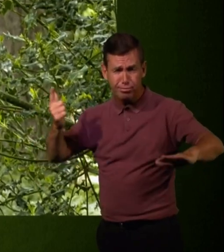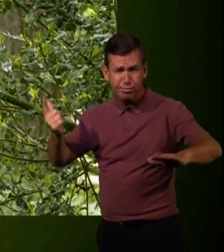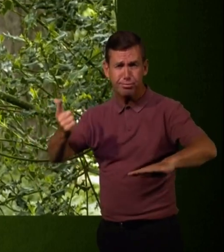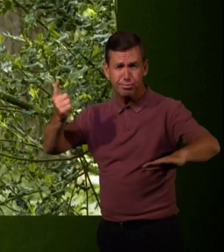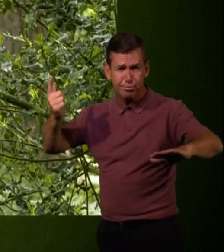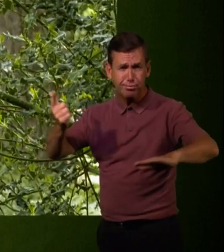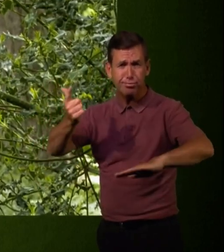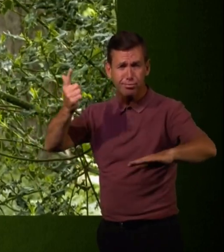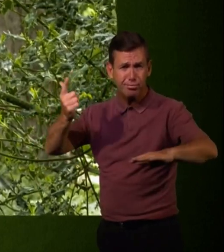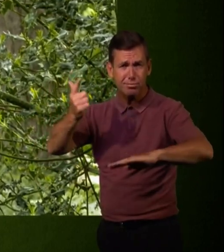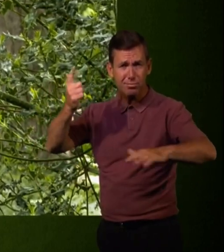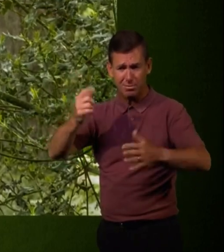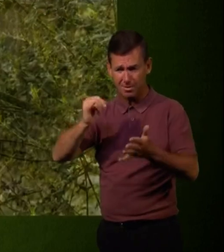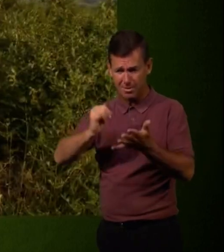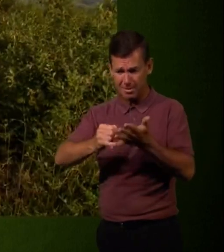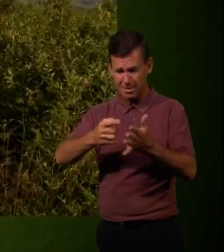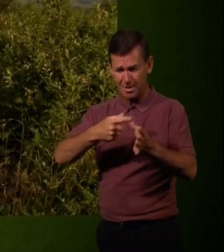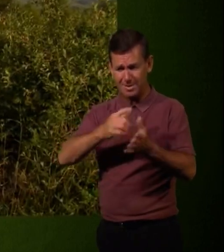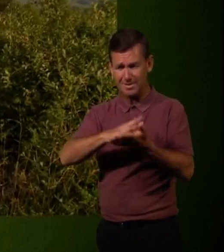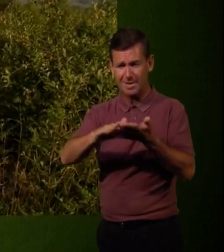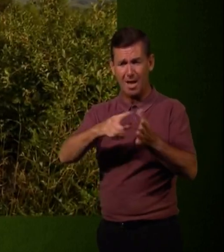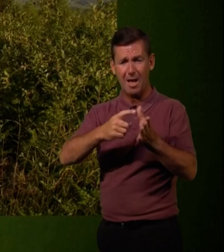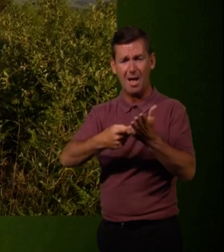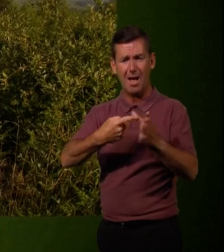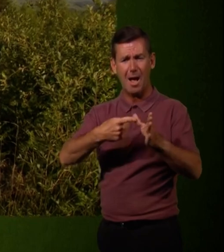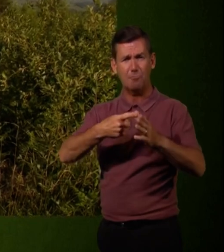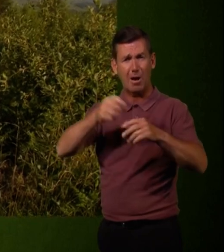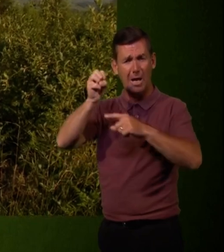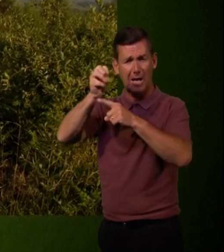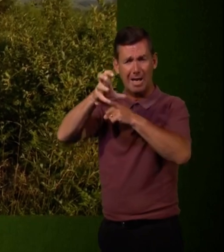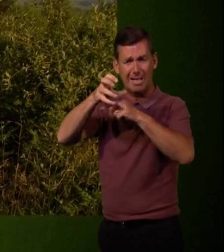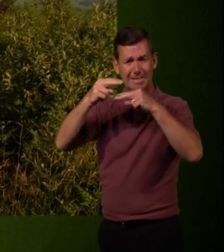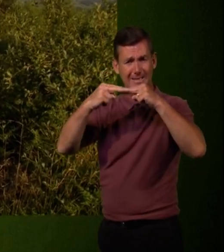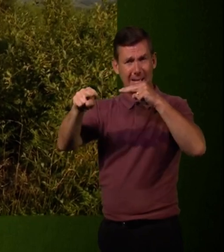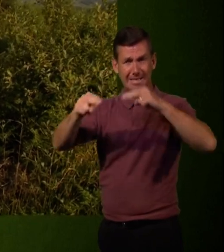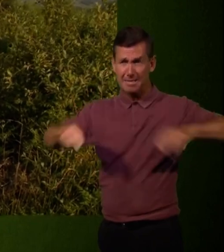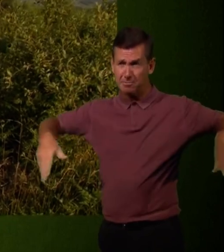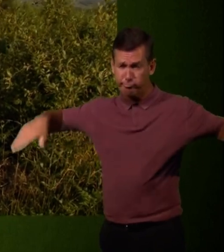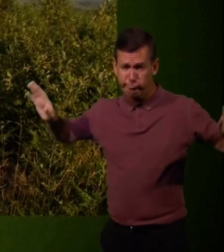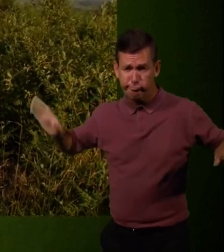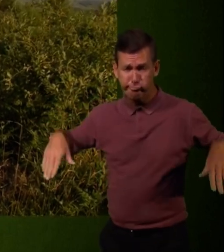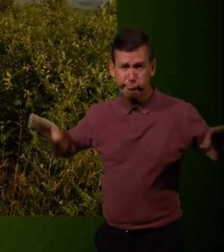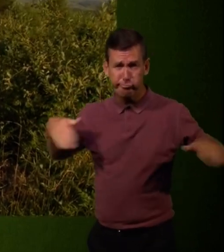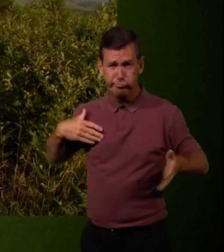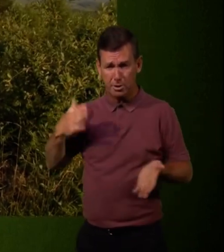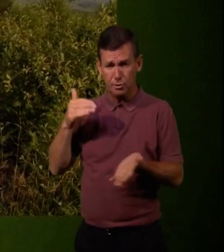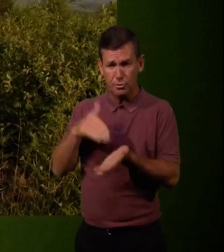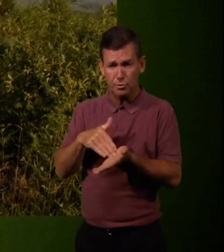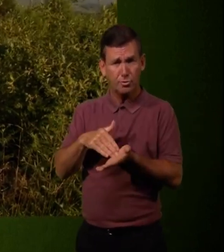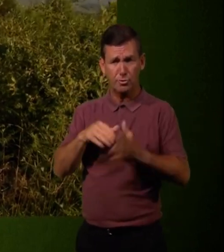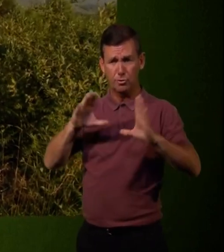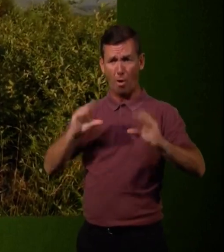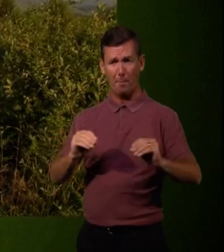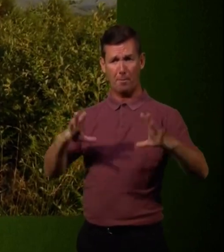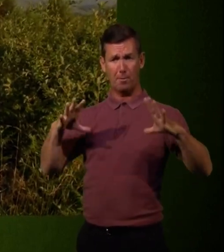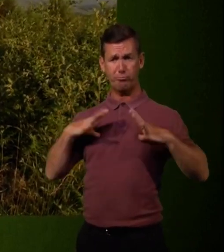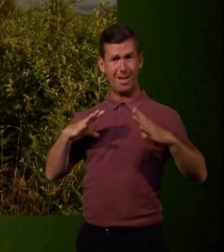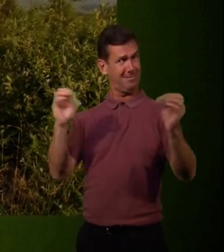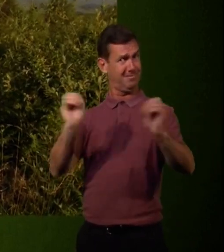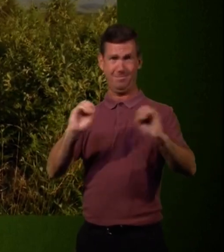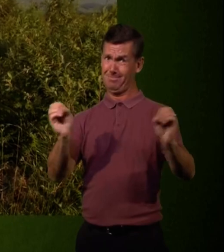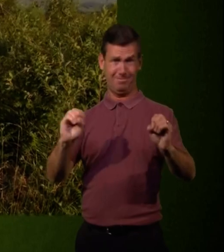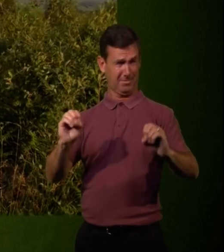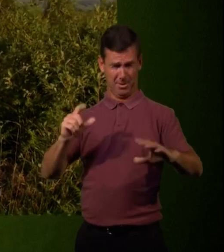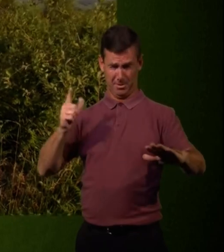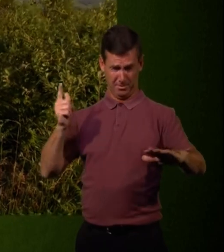flying right over the Sahara Desert which they do in one non-stop flight in around 38 hours as it's thought. So that I think is